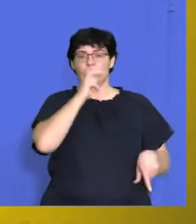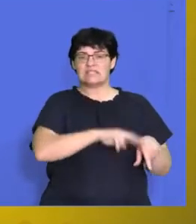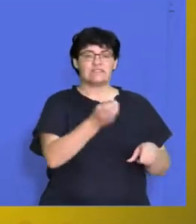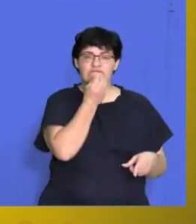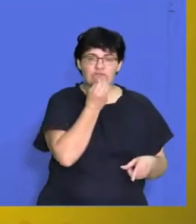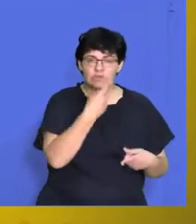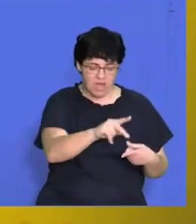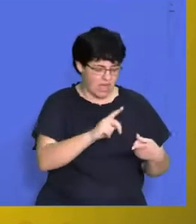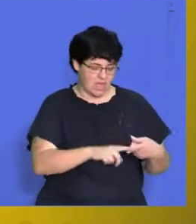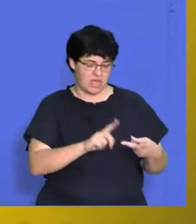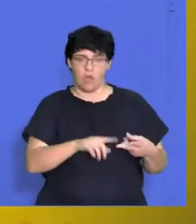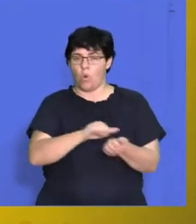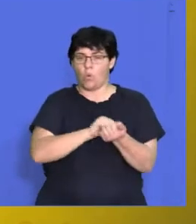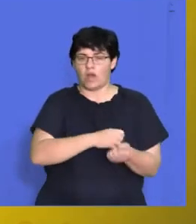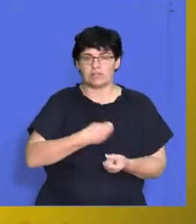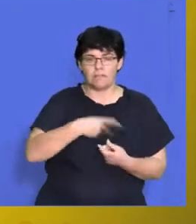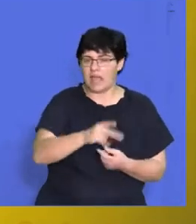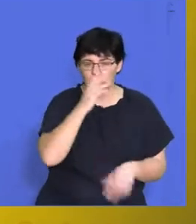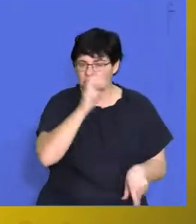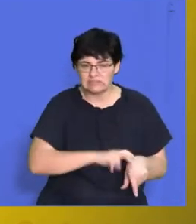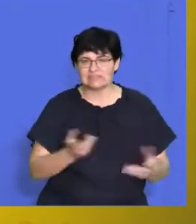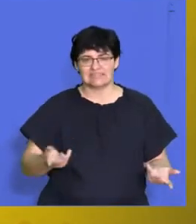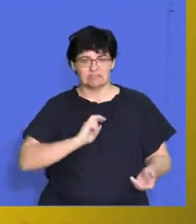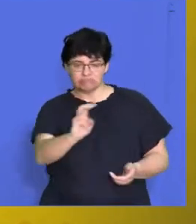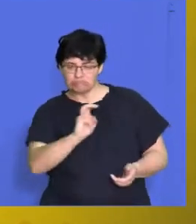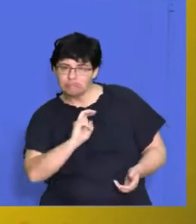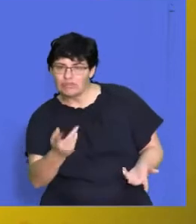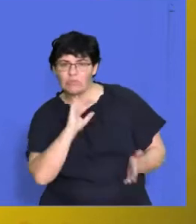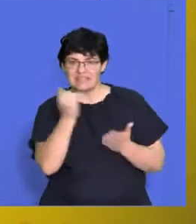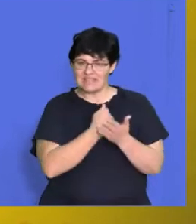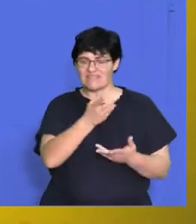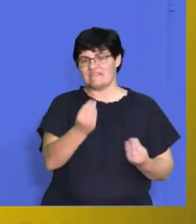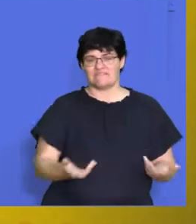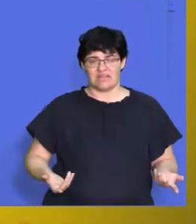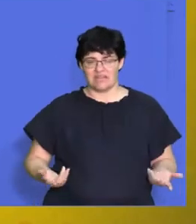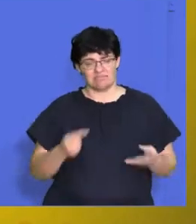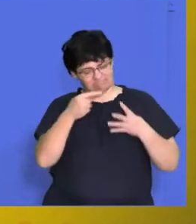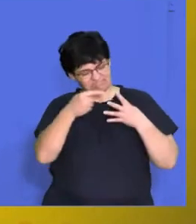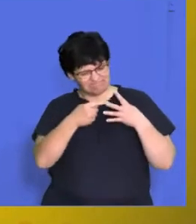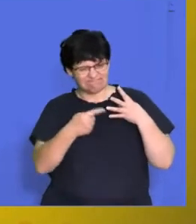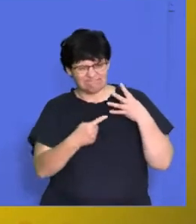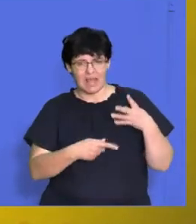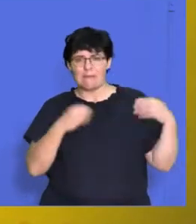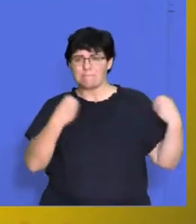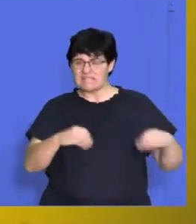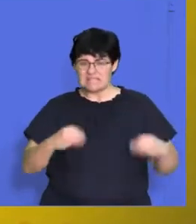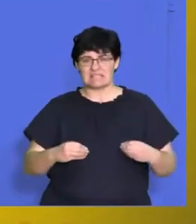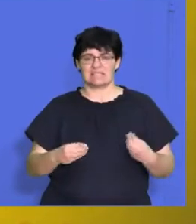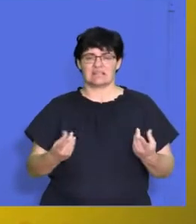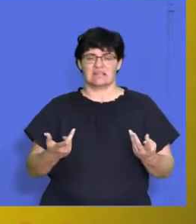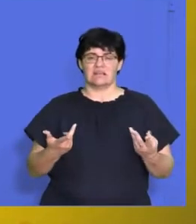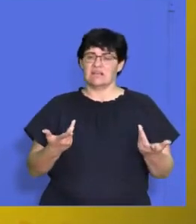food when you go to work, so that's a saving for you. You're going to have company transport.